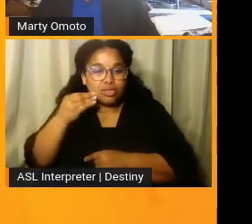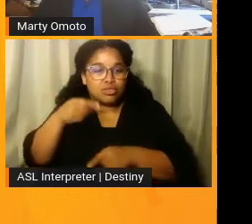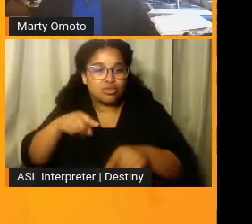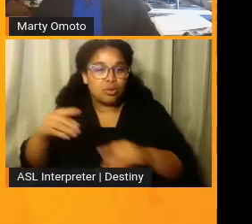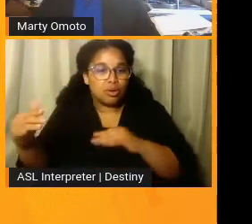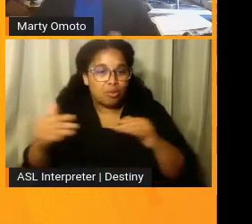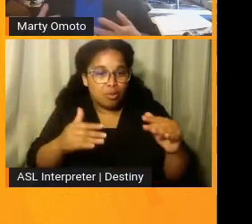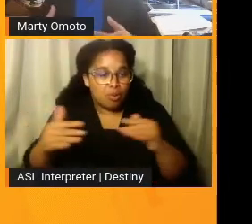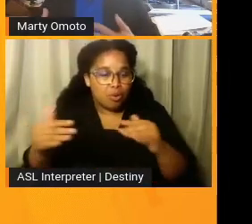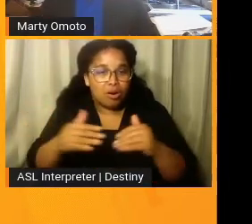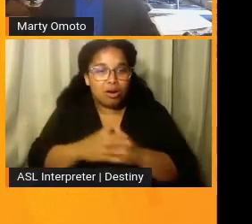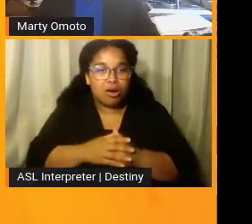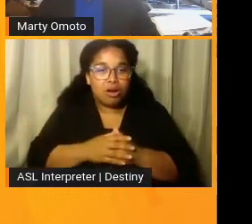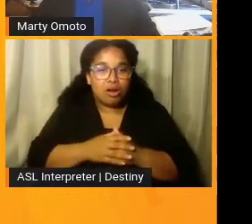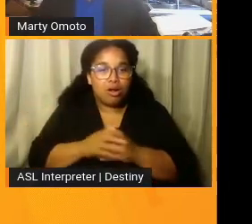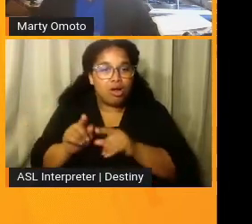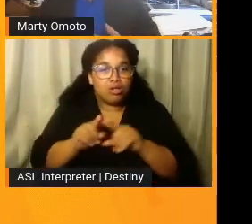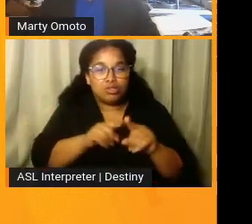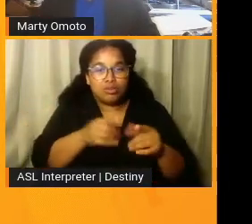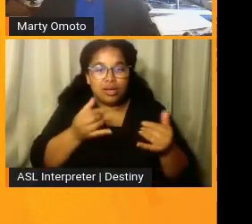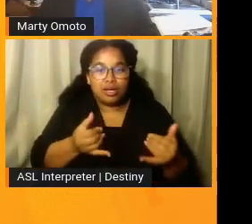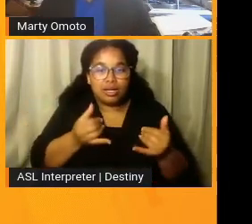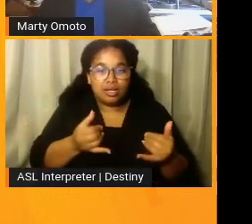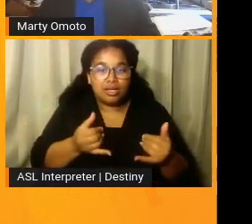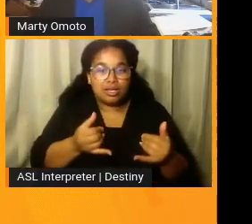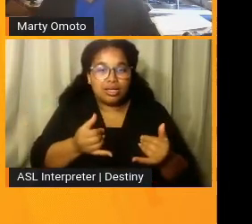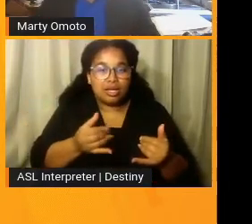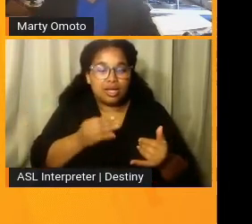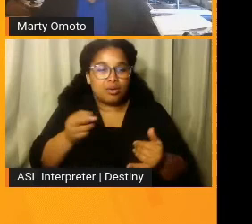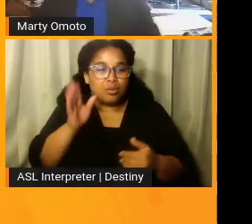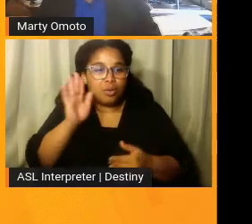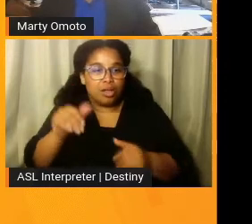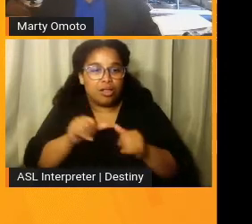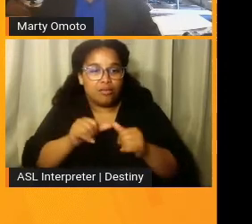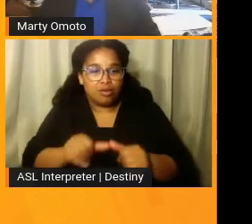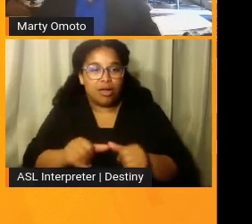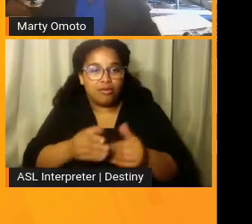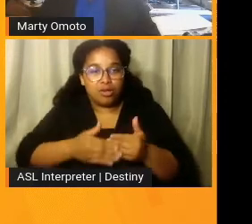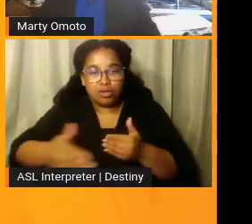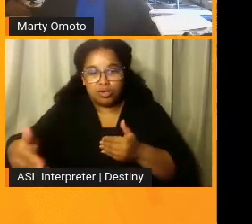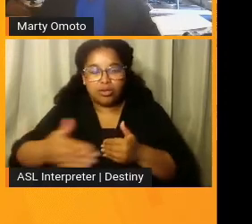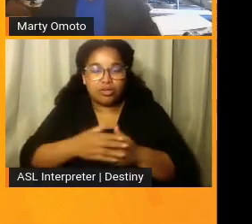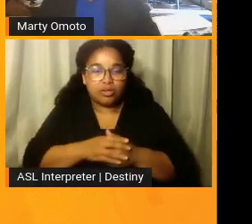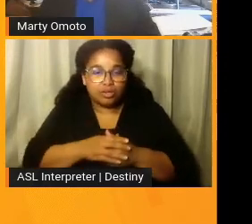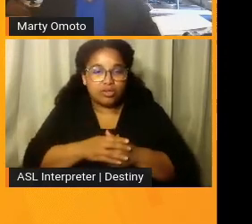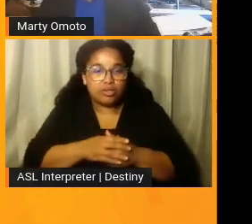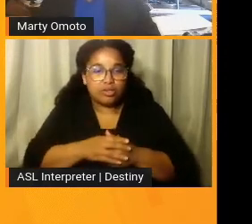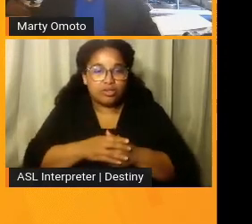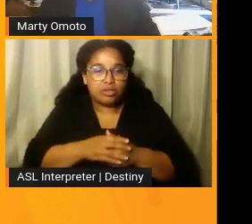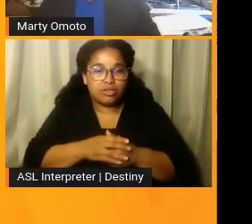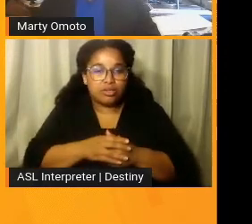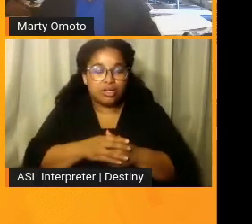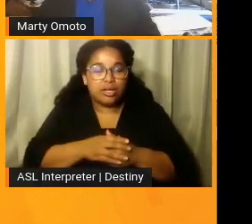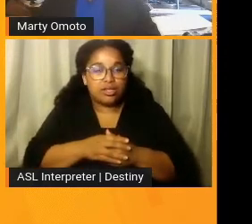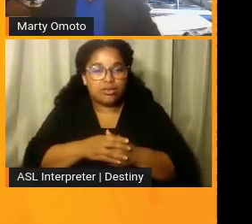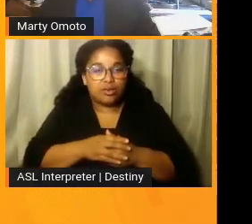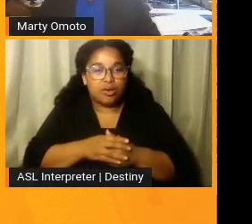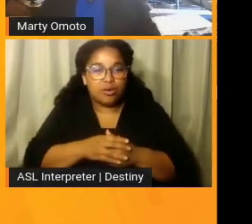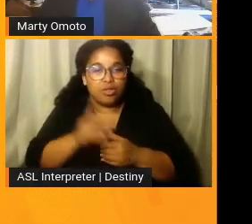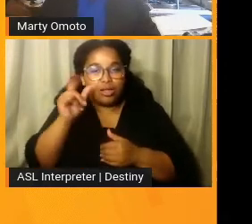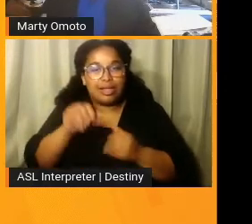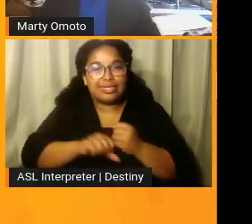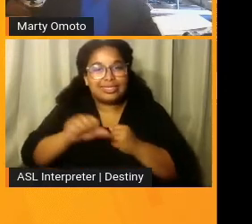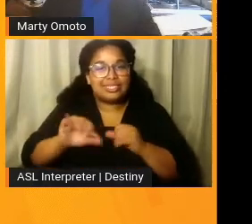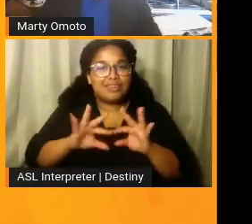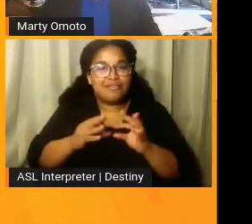war. Um, I'm also right now and will be forever. I imagine an extended family to Alex,